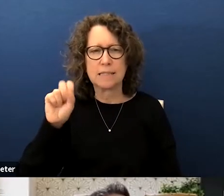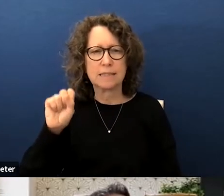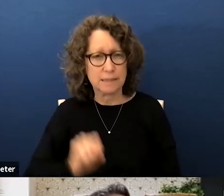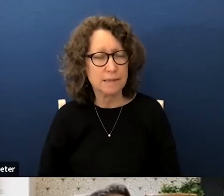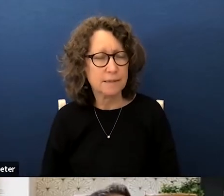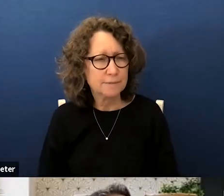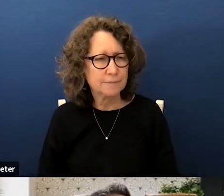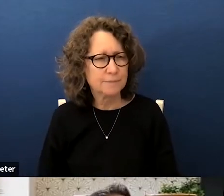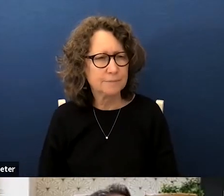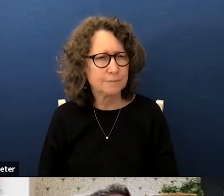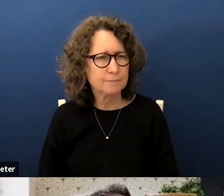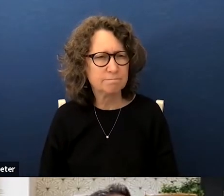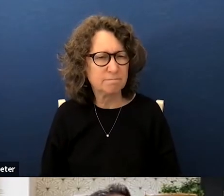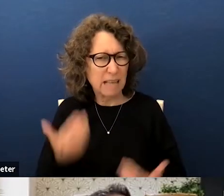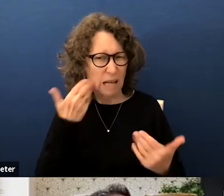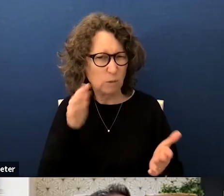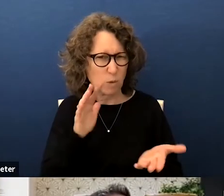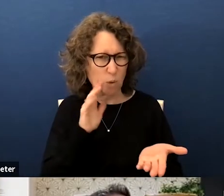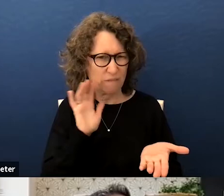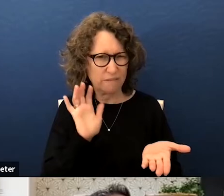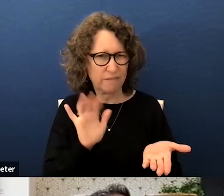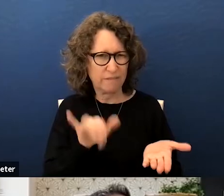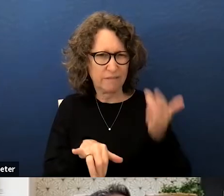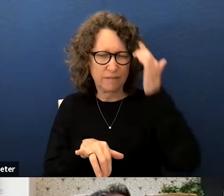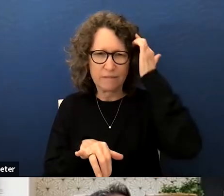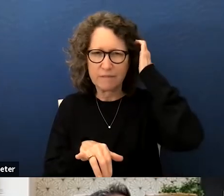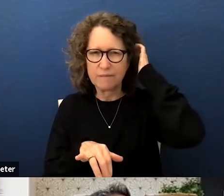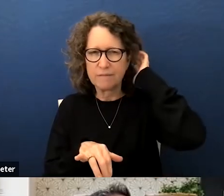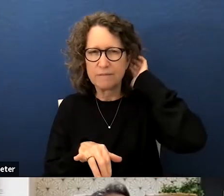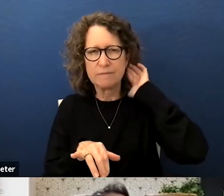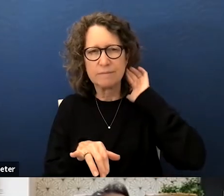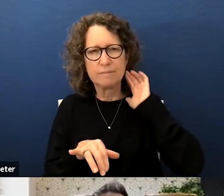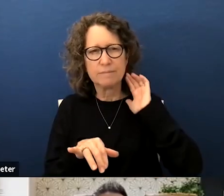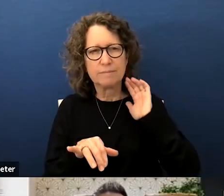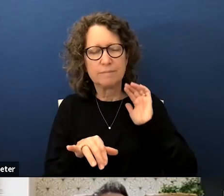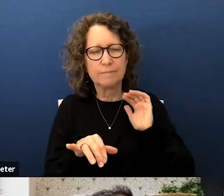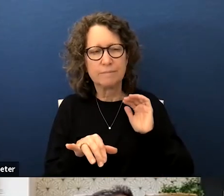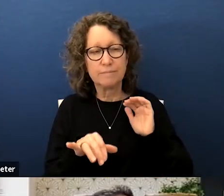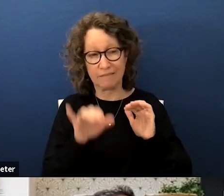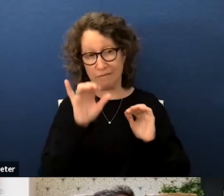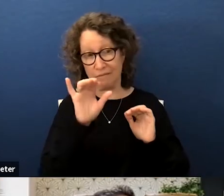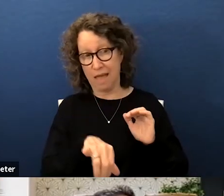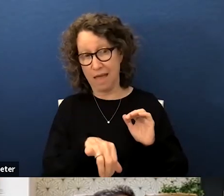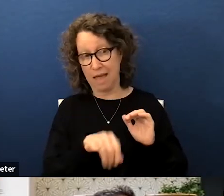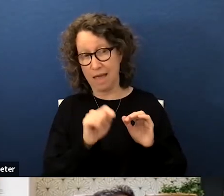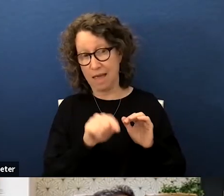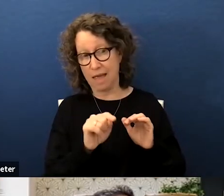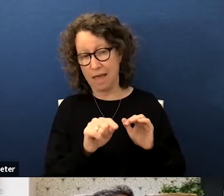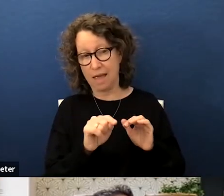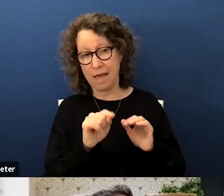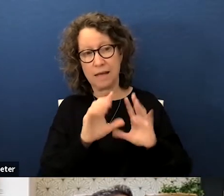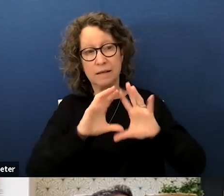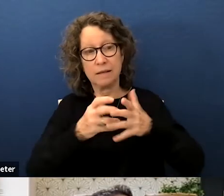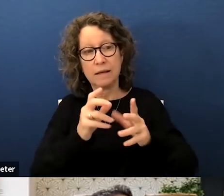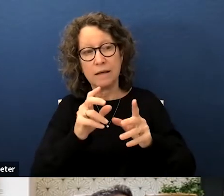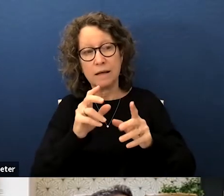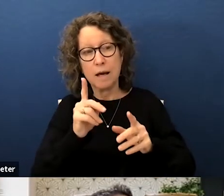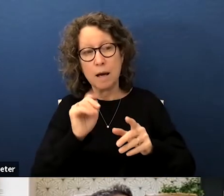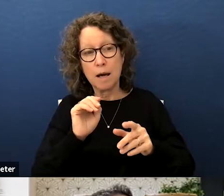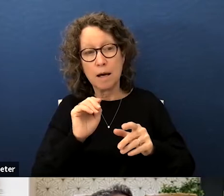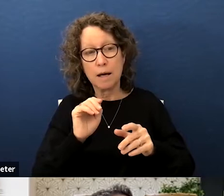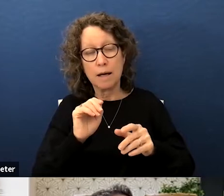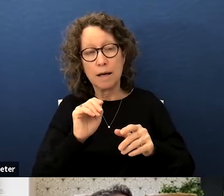i don't know if um on on that one the population 18 and over on